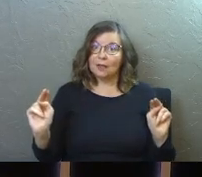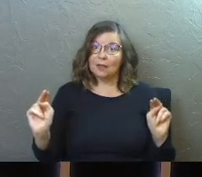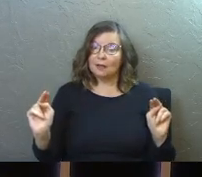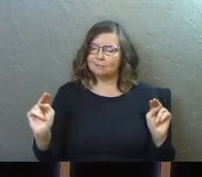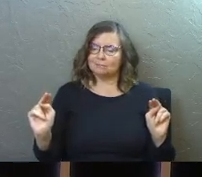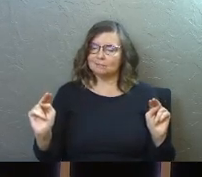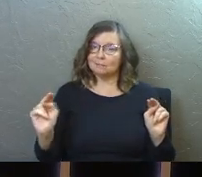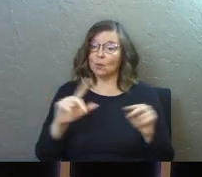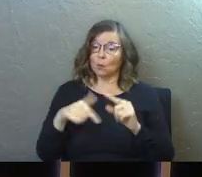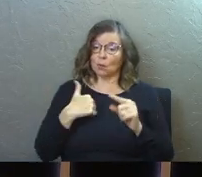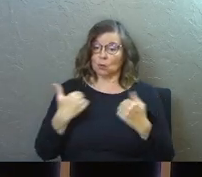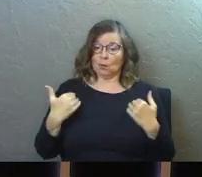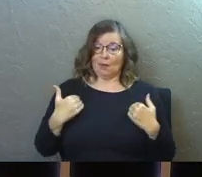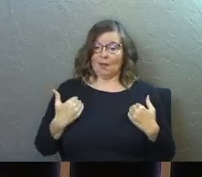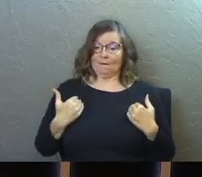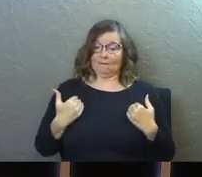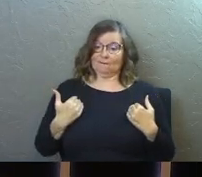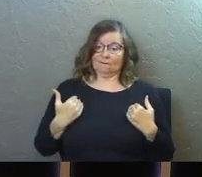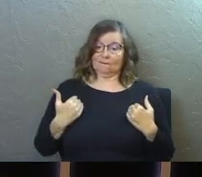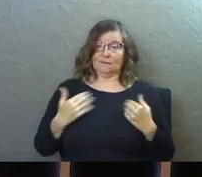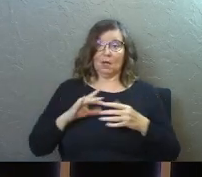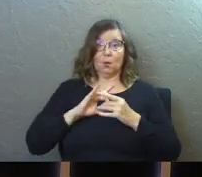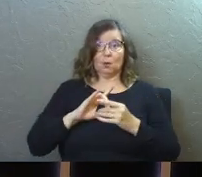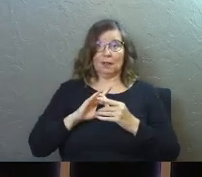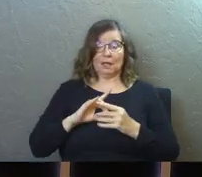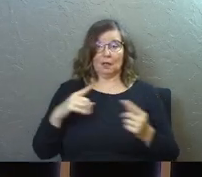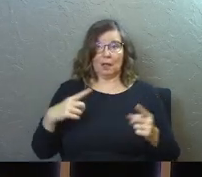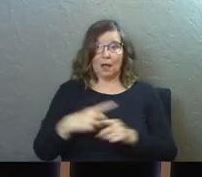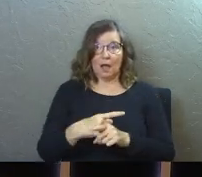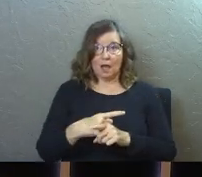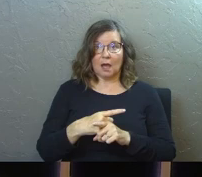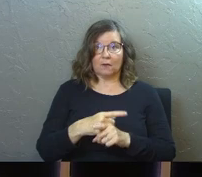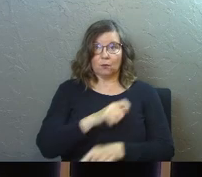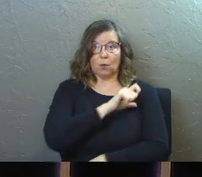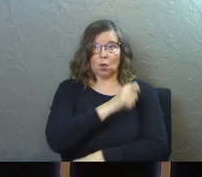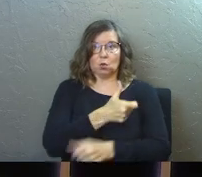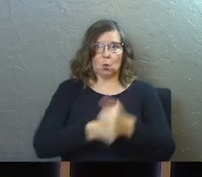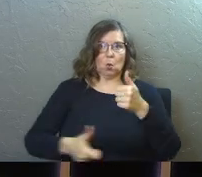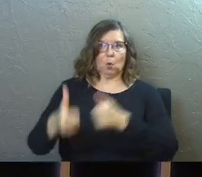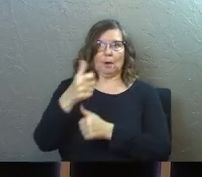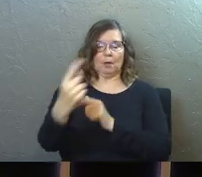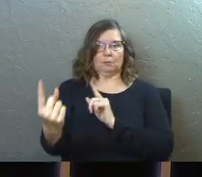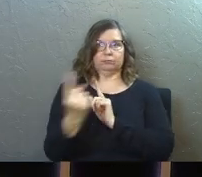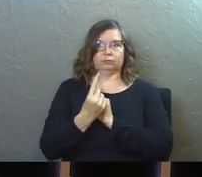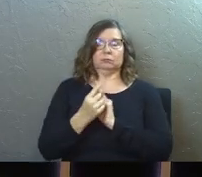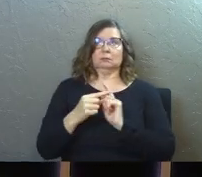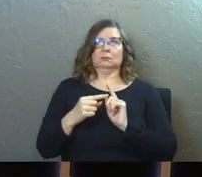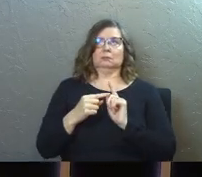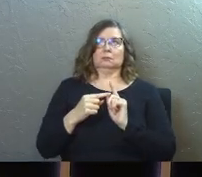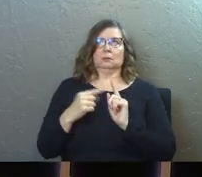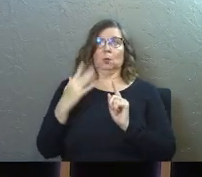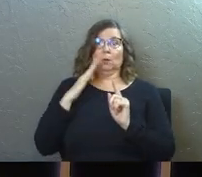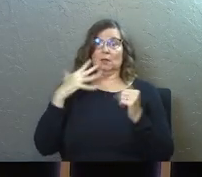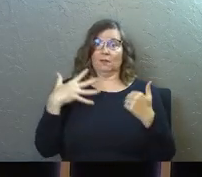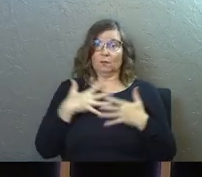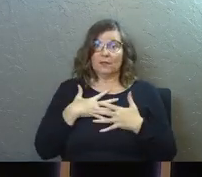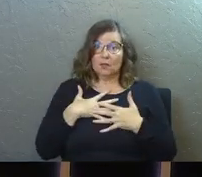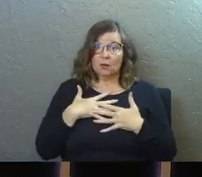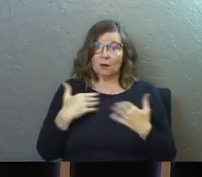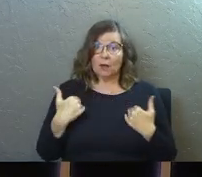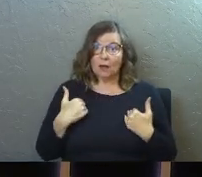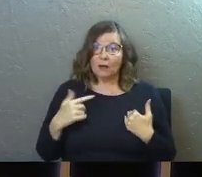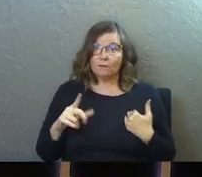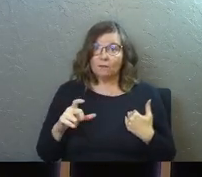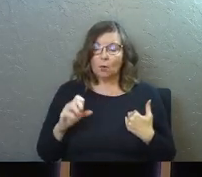Neutrally? Like, when you're going to have a relational conflict with an authoritarian figure, are you going to face that with fear?